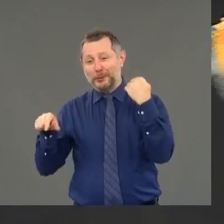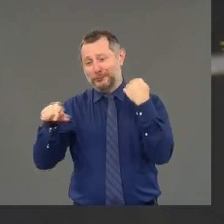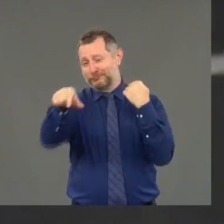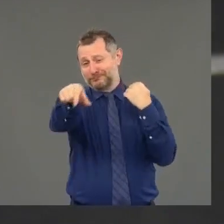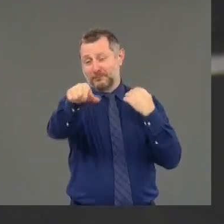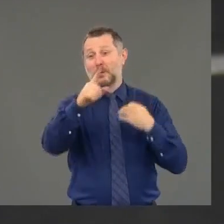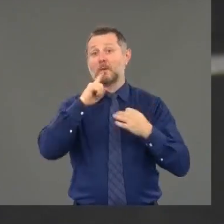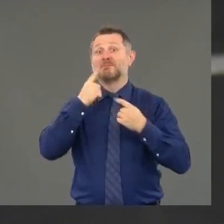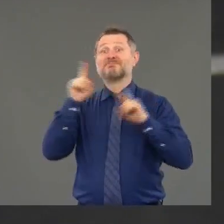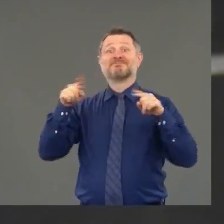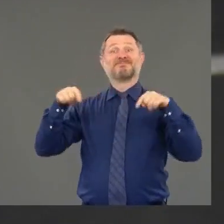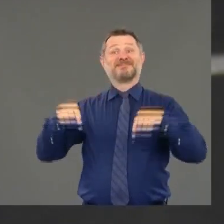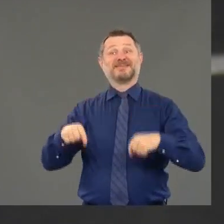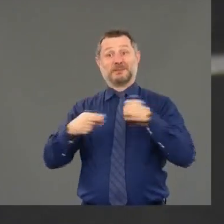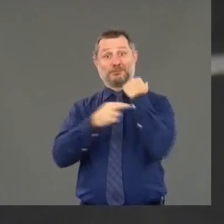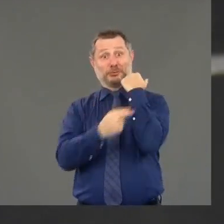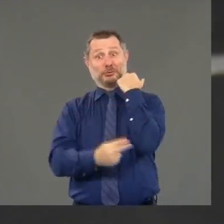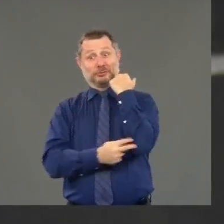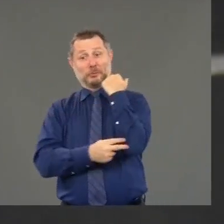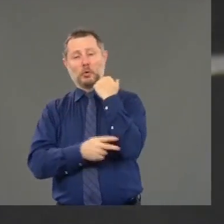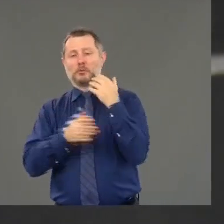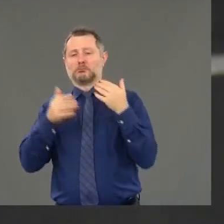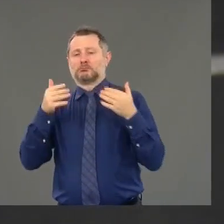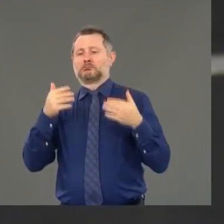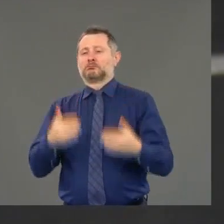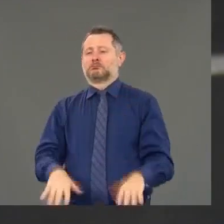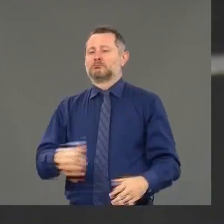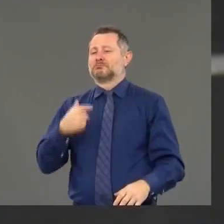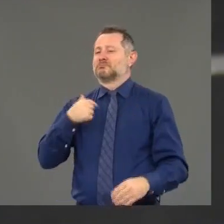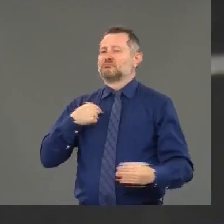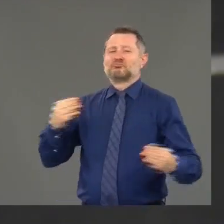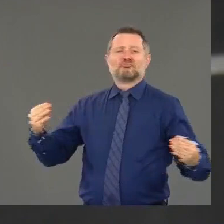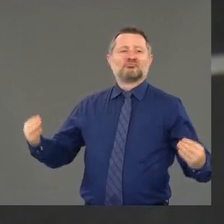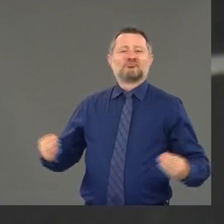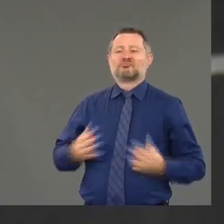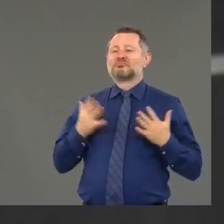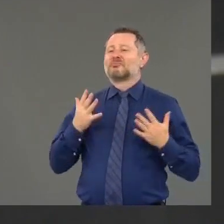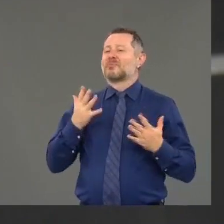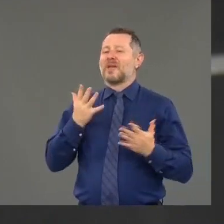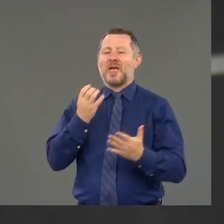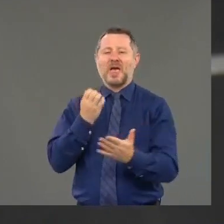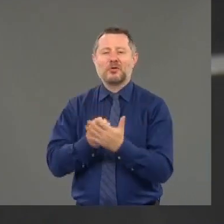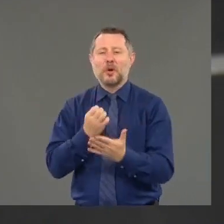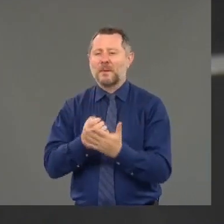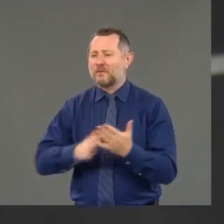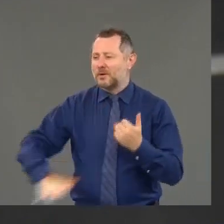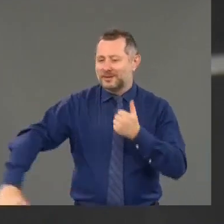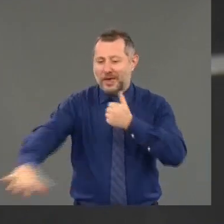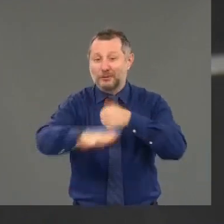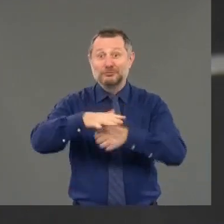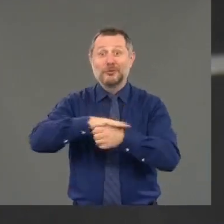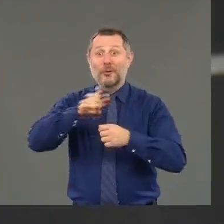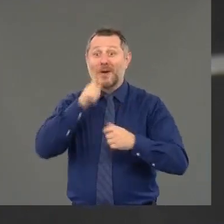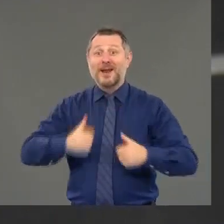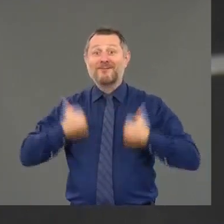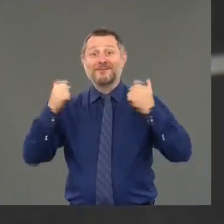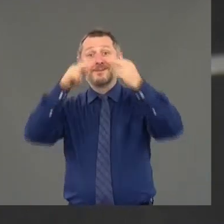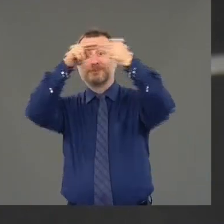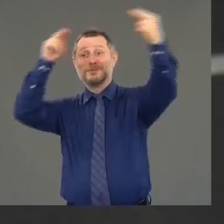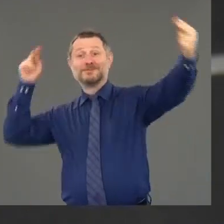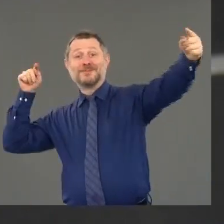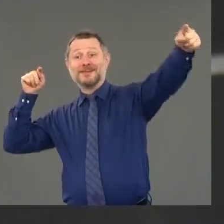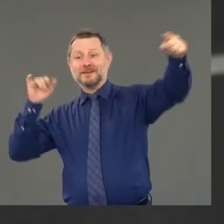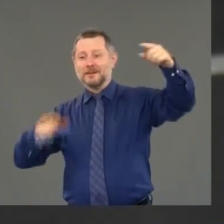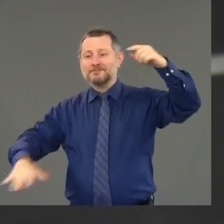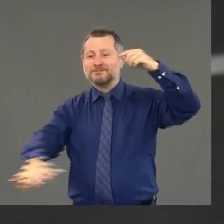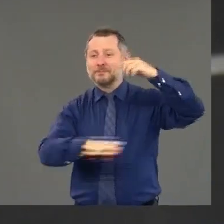This bridge has energized the economy for the entire region and I think this shared use path you're going